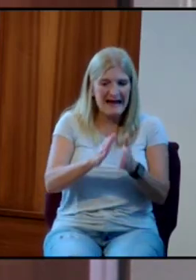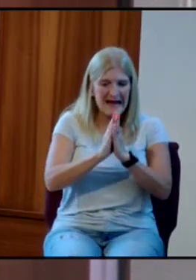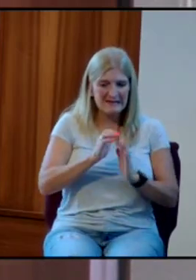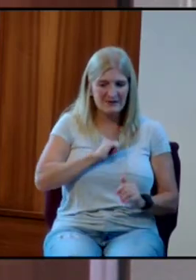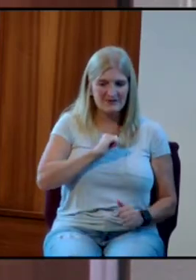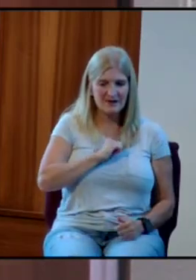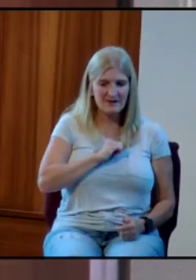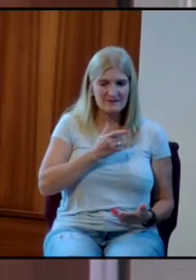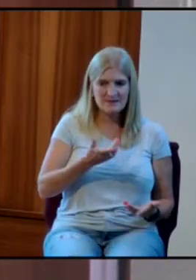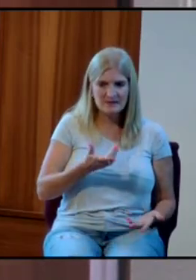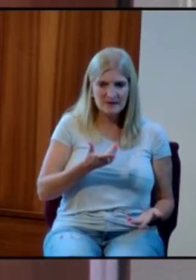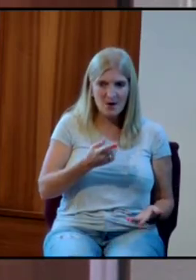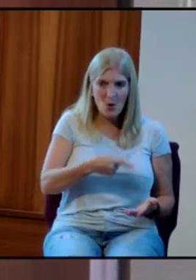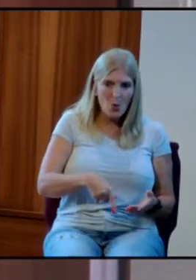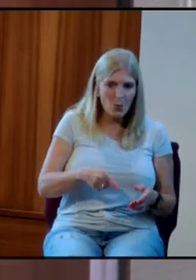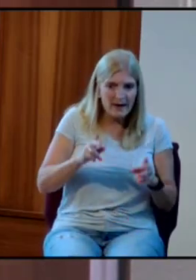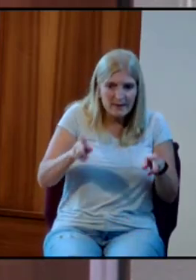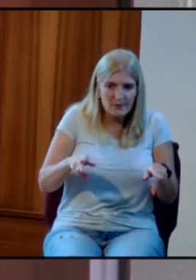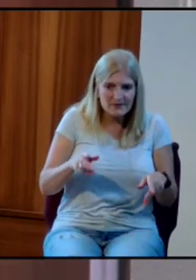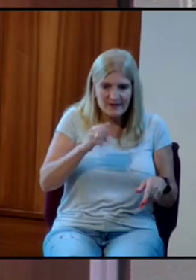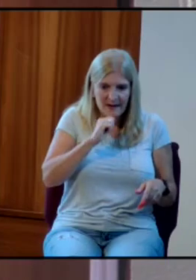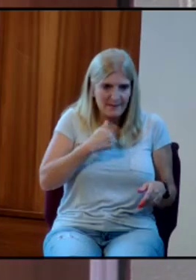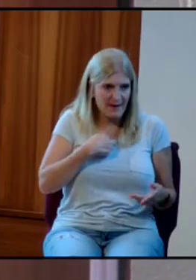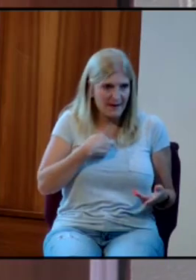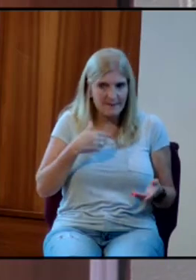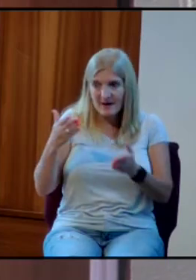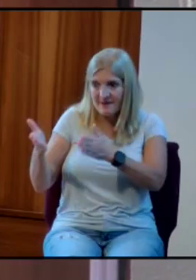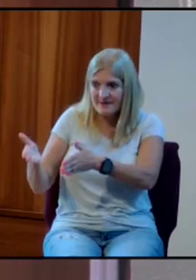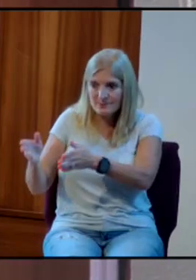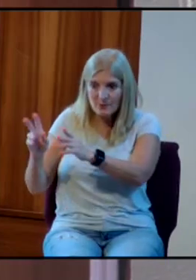this question. What kind of person do I really want to be?